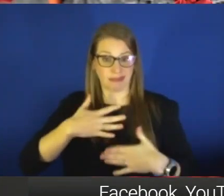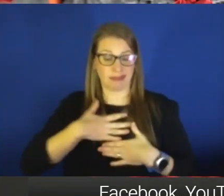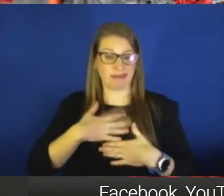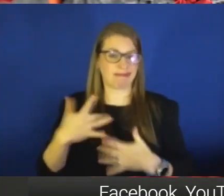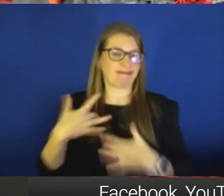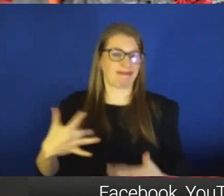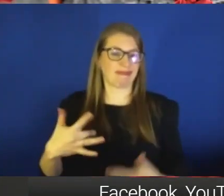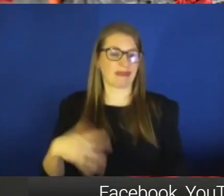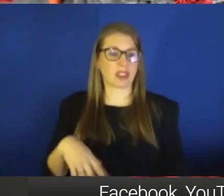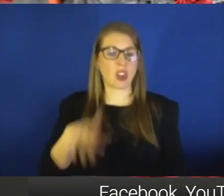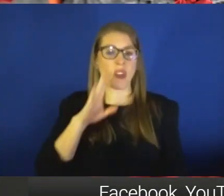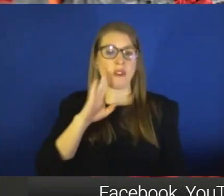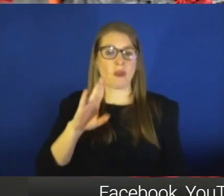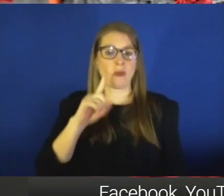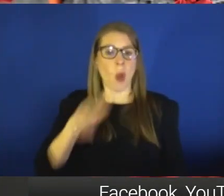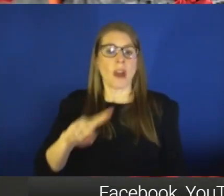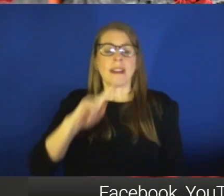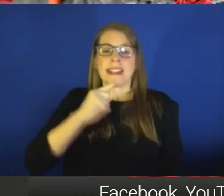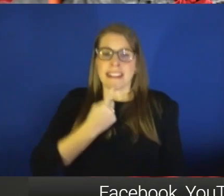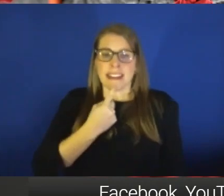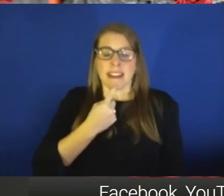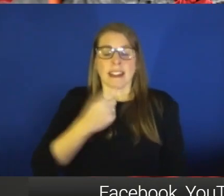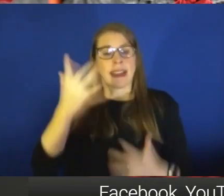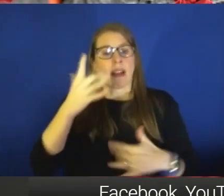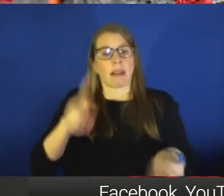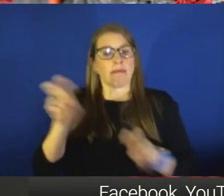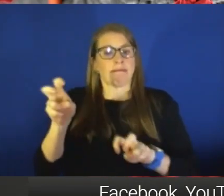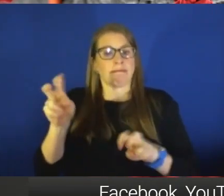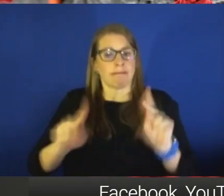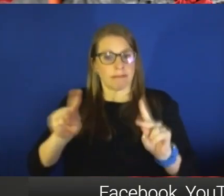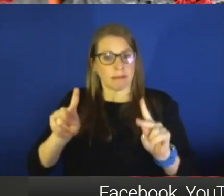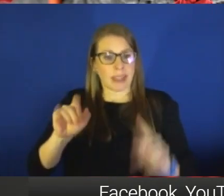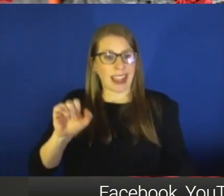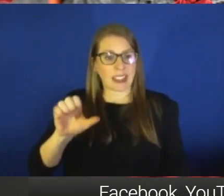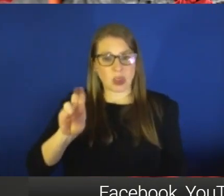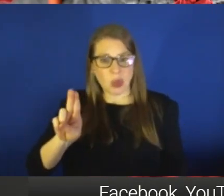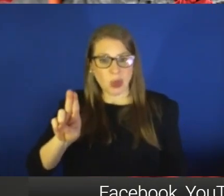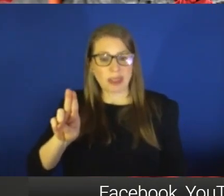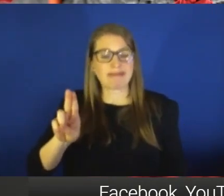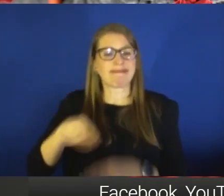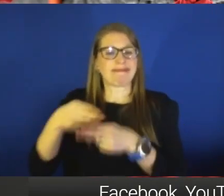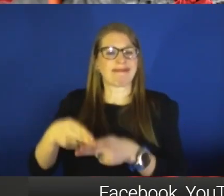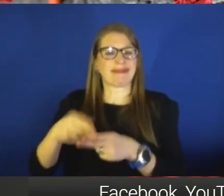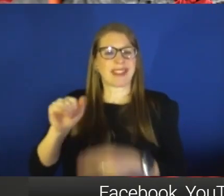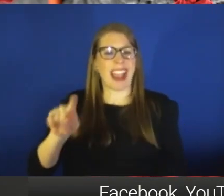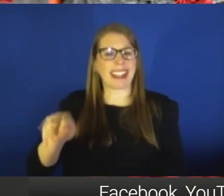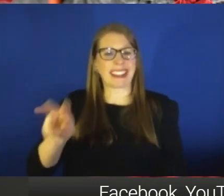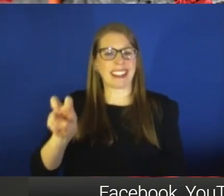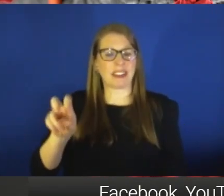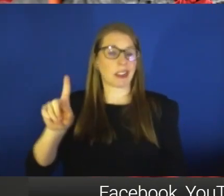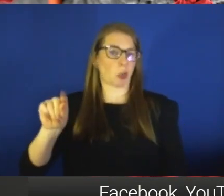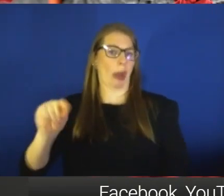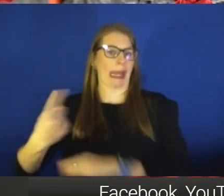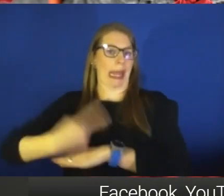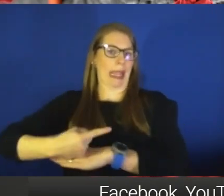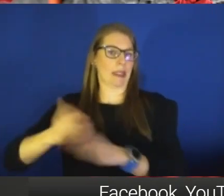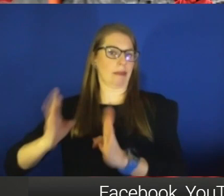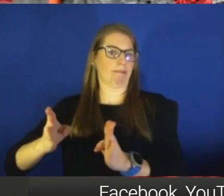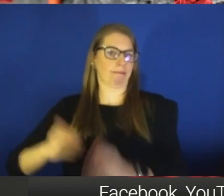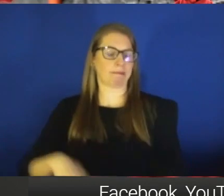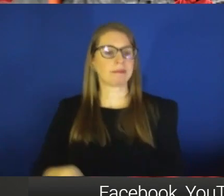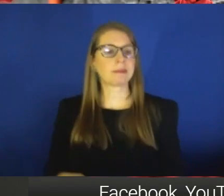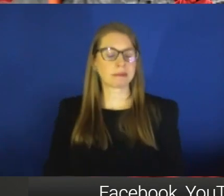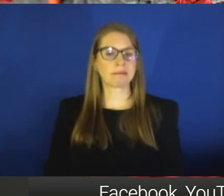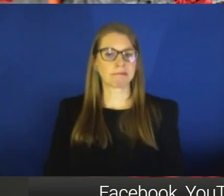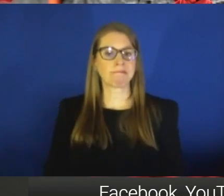severely ill people in the ICU, we consider them in that active state for about 20 days. So that could have an effect there.